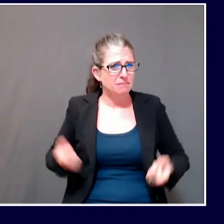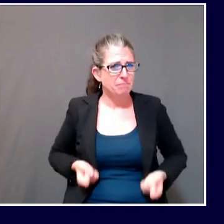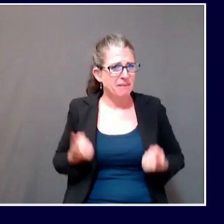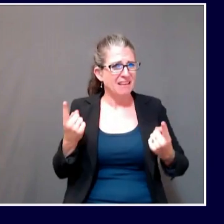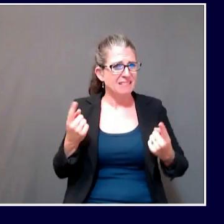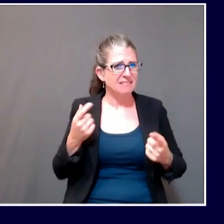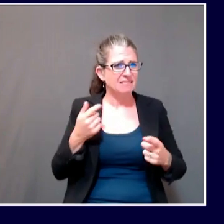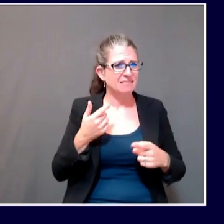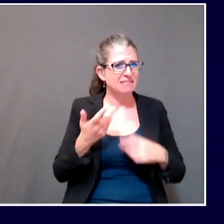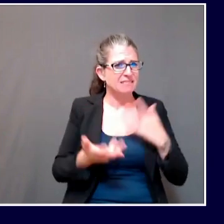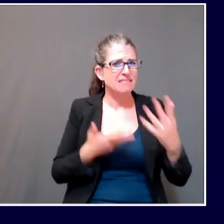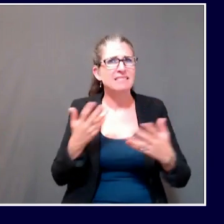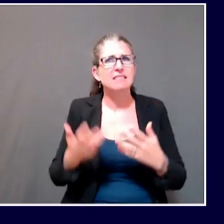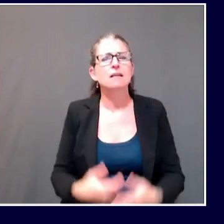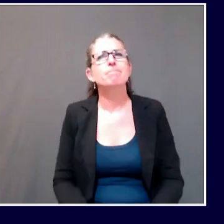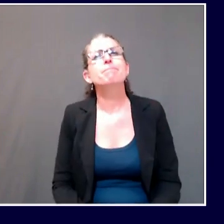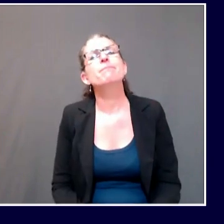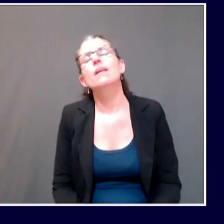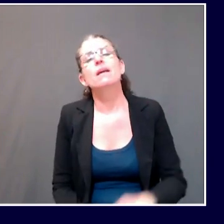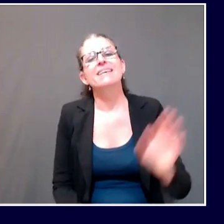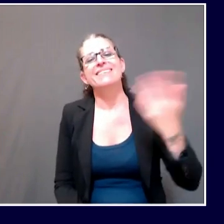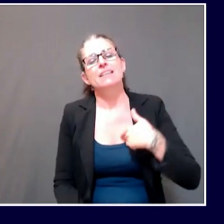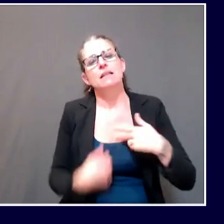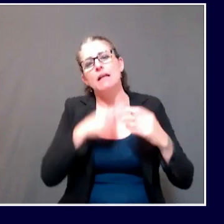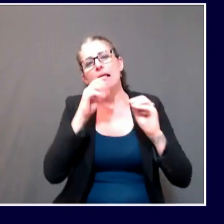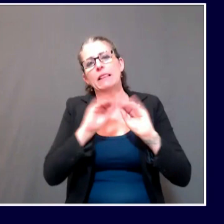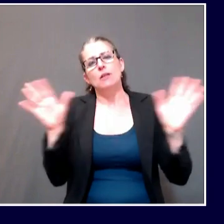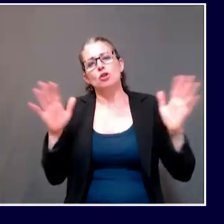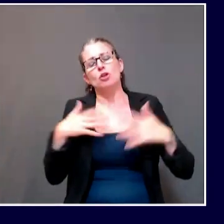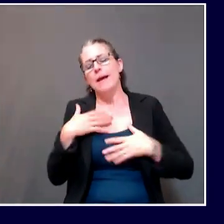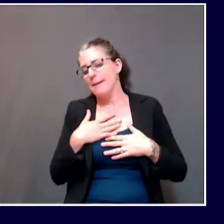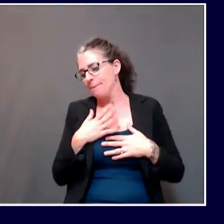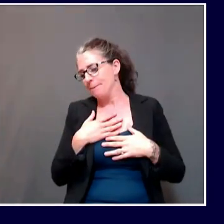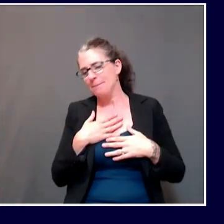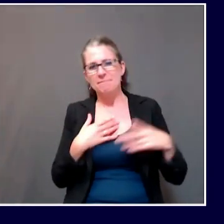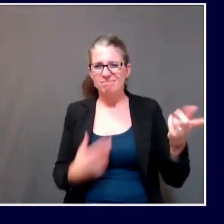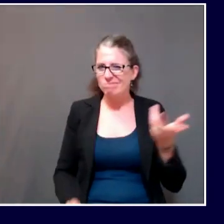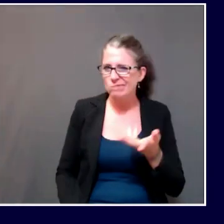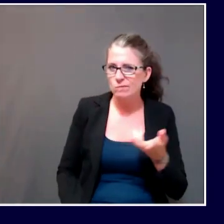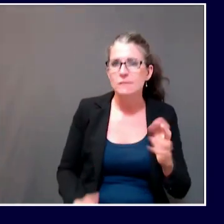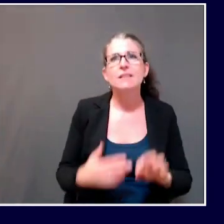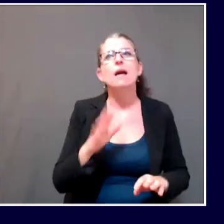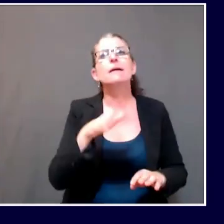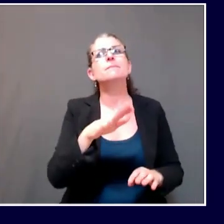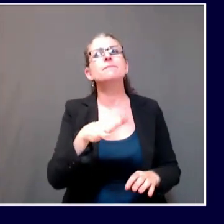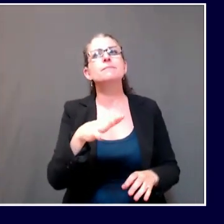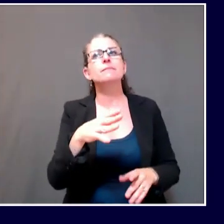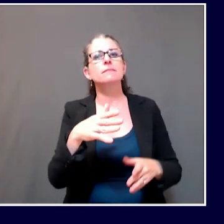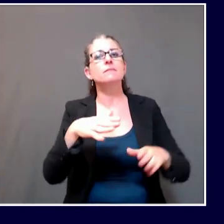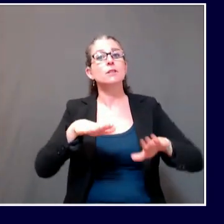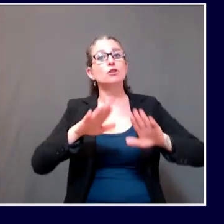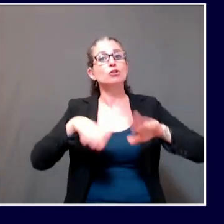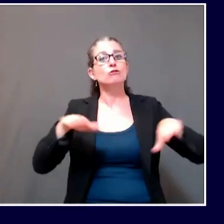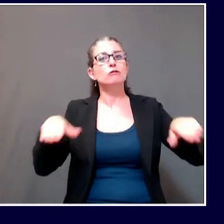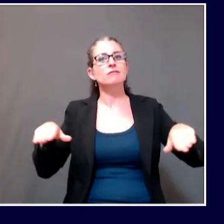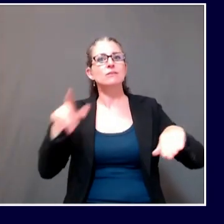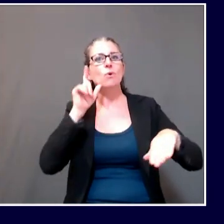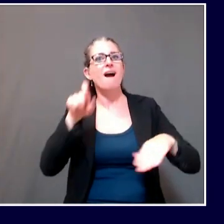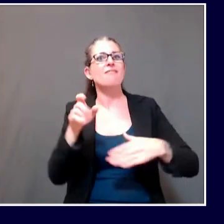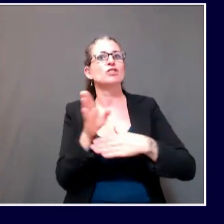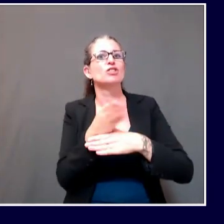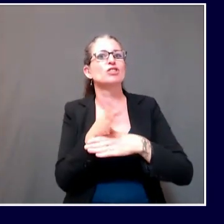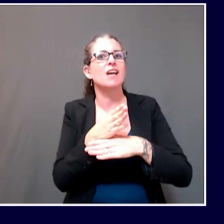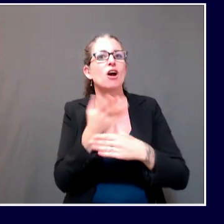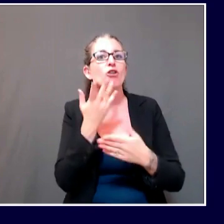again, sorry, just in thinking of the age of not sharing things, you know, they're probably- I see what mean. Yeah, so